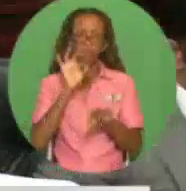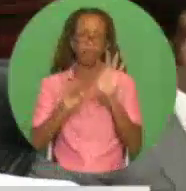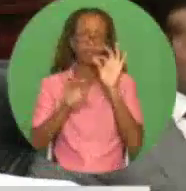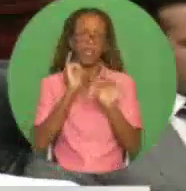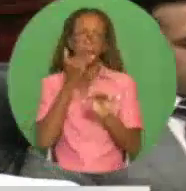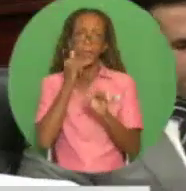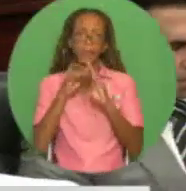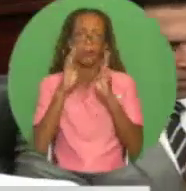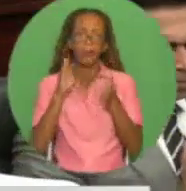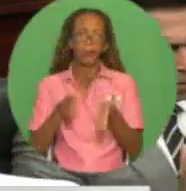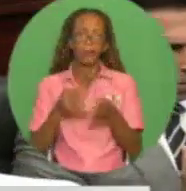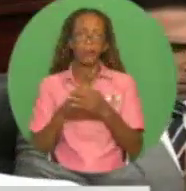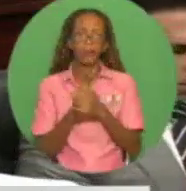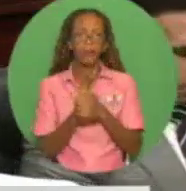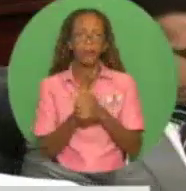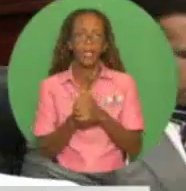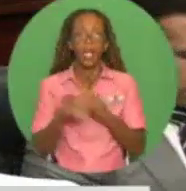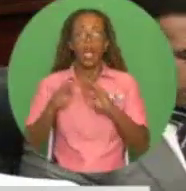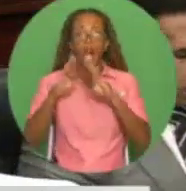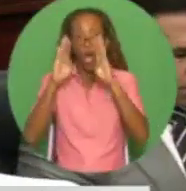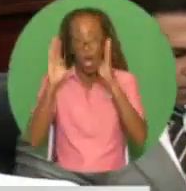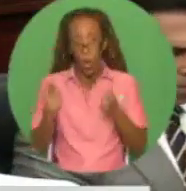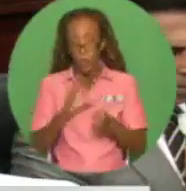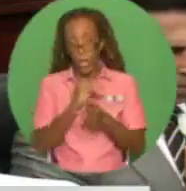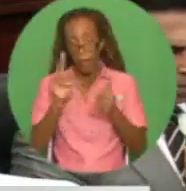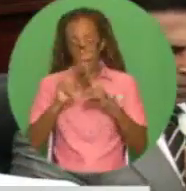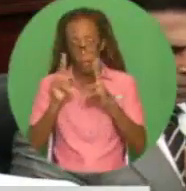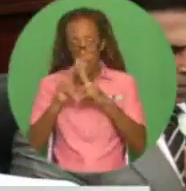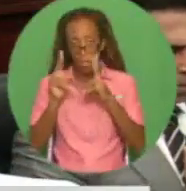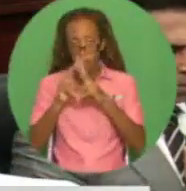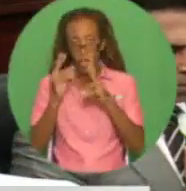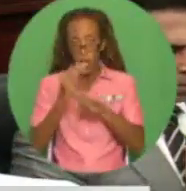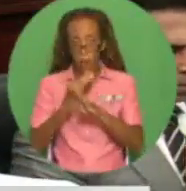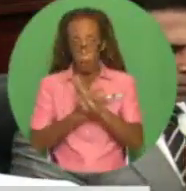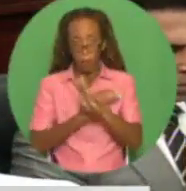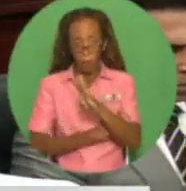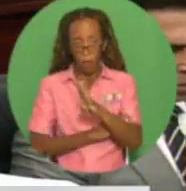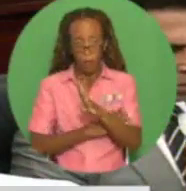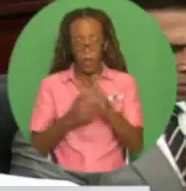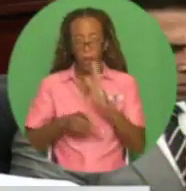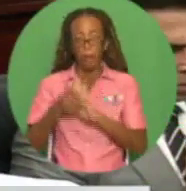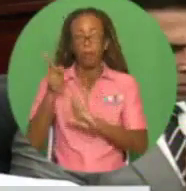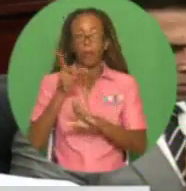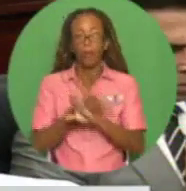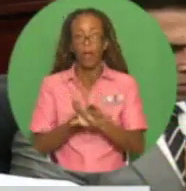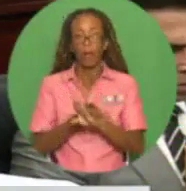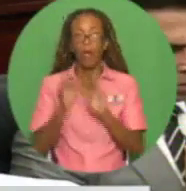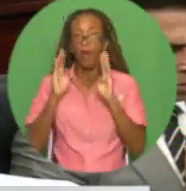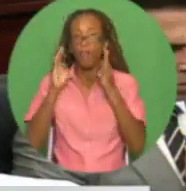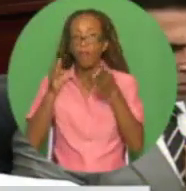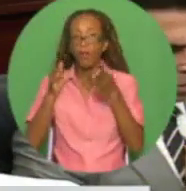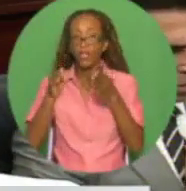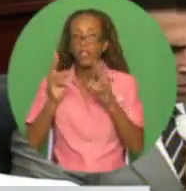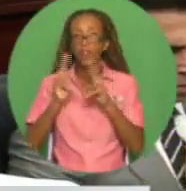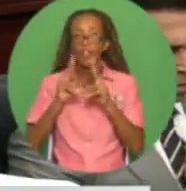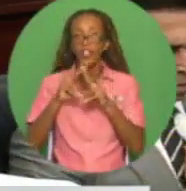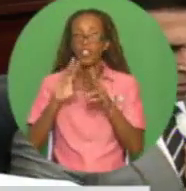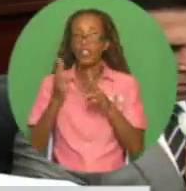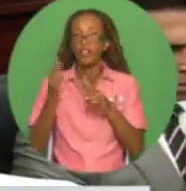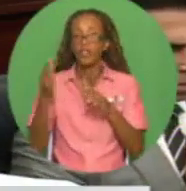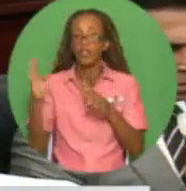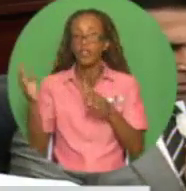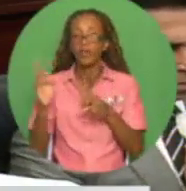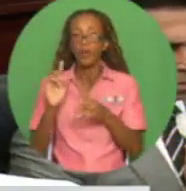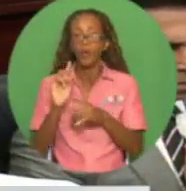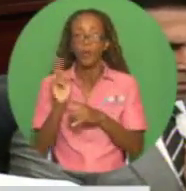Our housing and village improvement program is targeting residents of villages located in rural